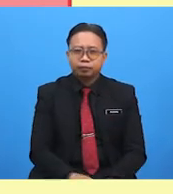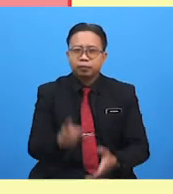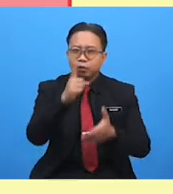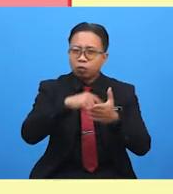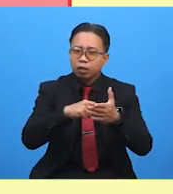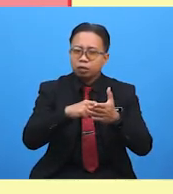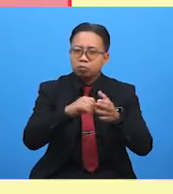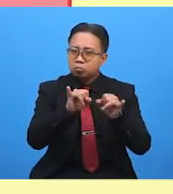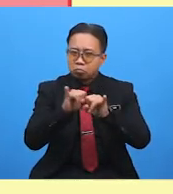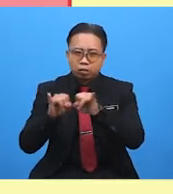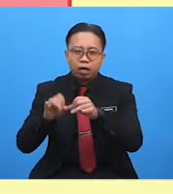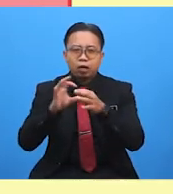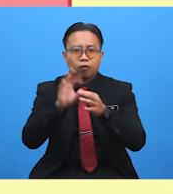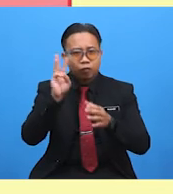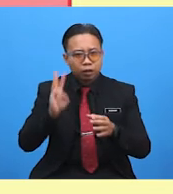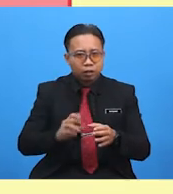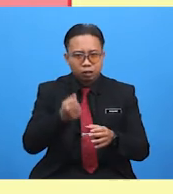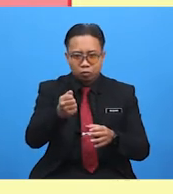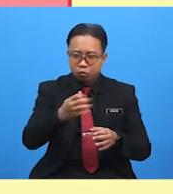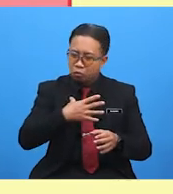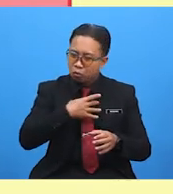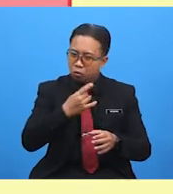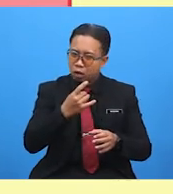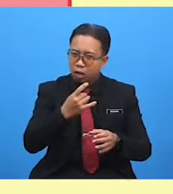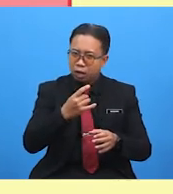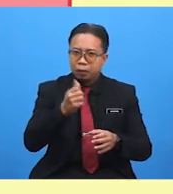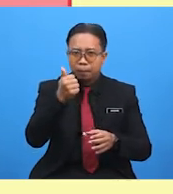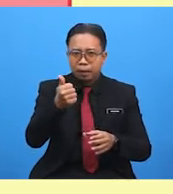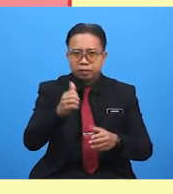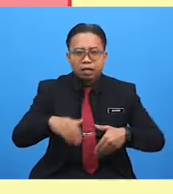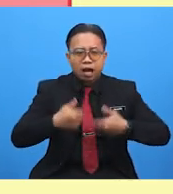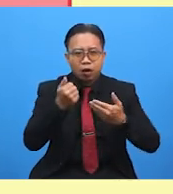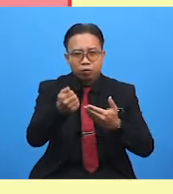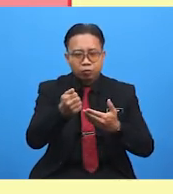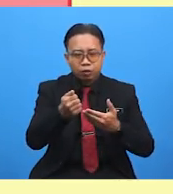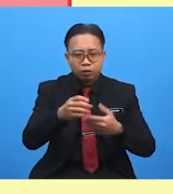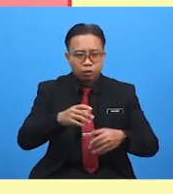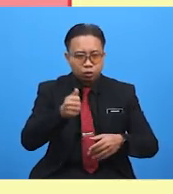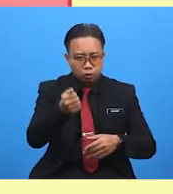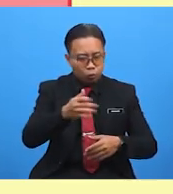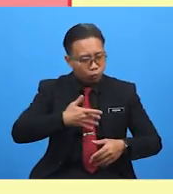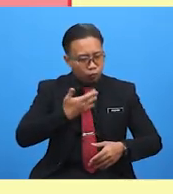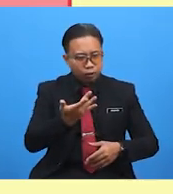What kind of weather do you like best? How does it make you feel?